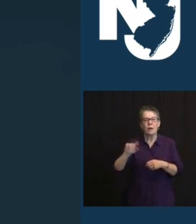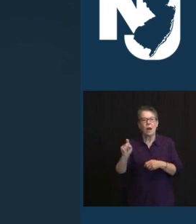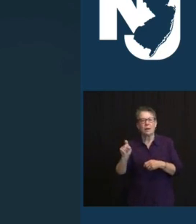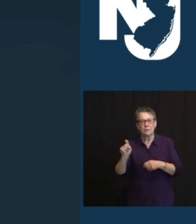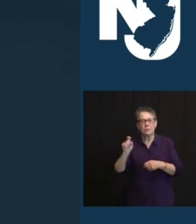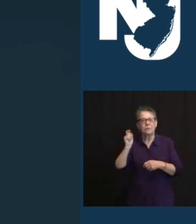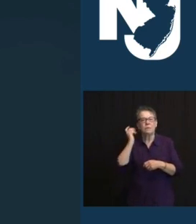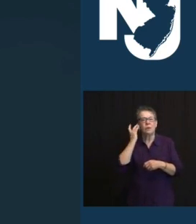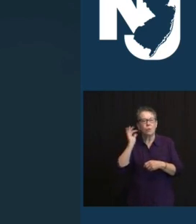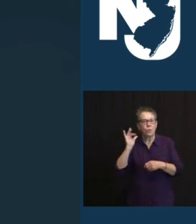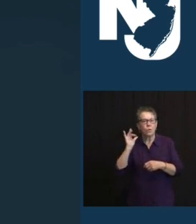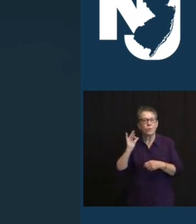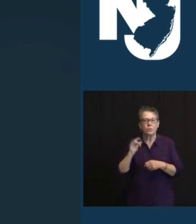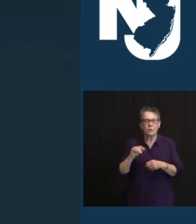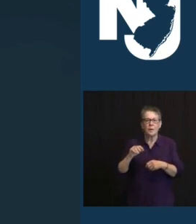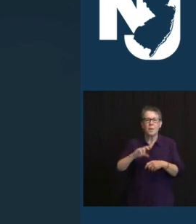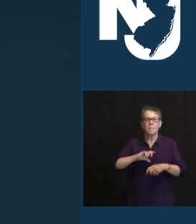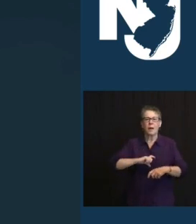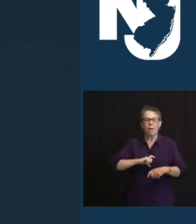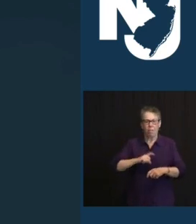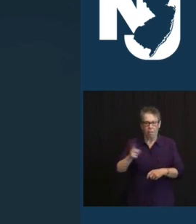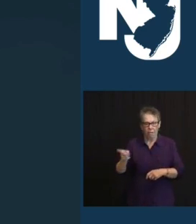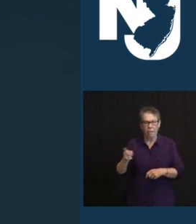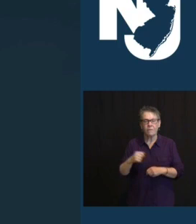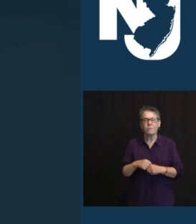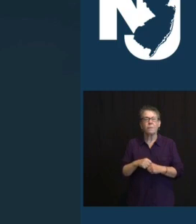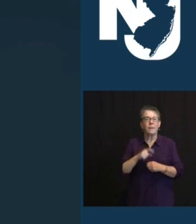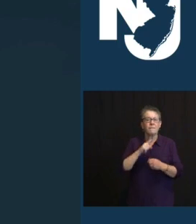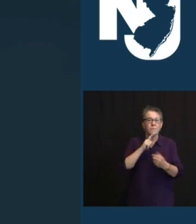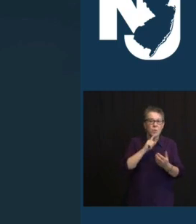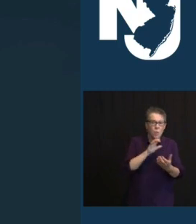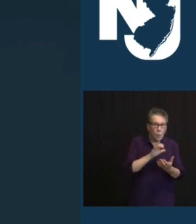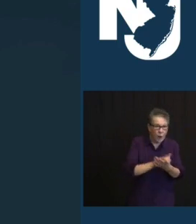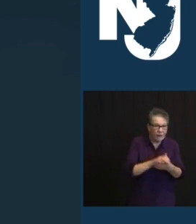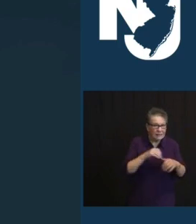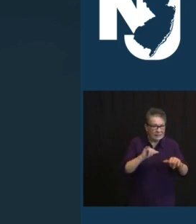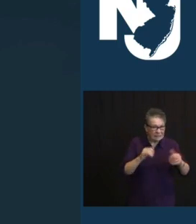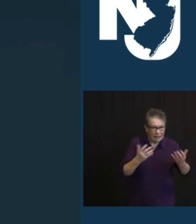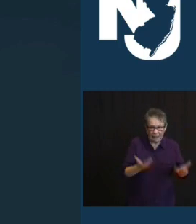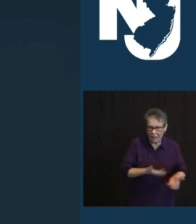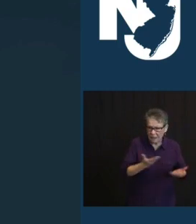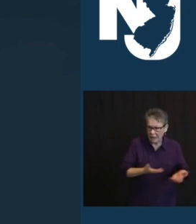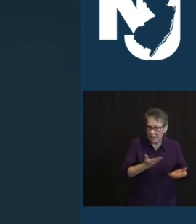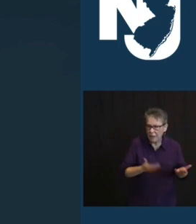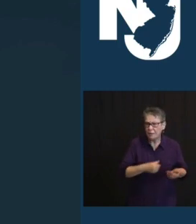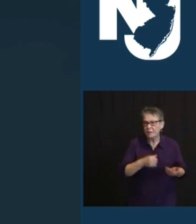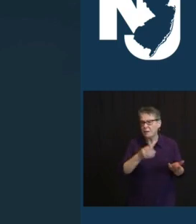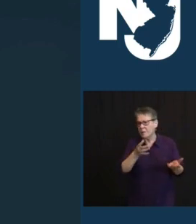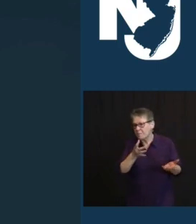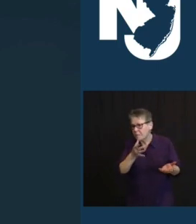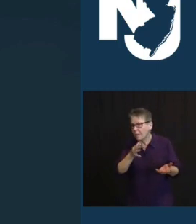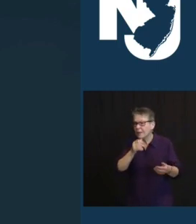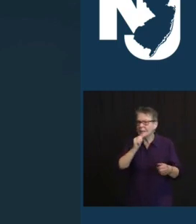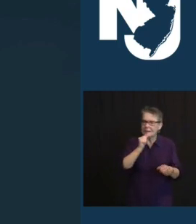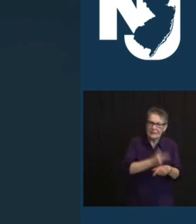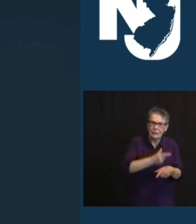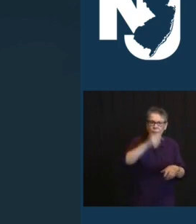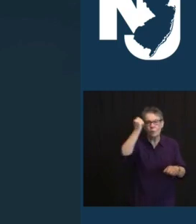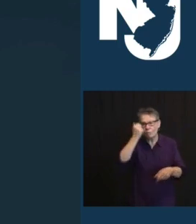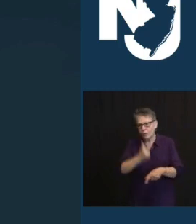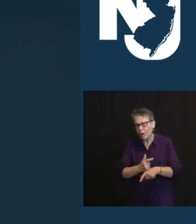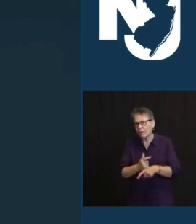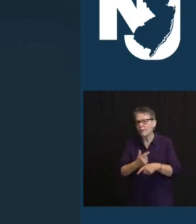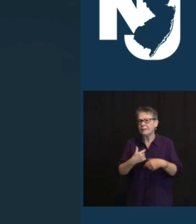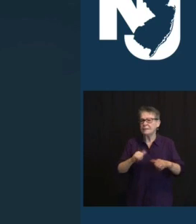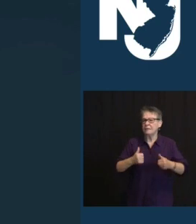BEHIND HIS WIFE, MARCELA MORALES, HIS MOTHER, BARBARA BARRAGAN, HIS SISTER AND BROTHER, MARITZA, AND GINO AND I HAVE THE GREAT